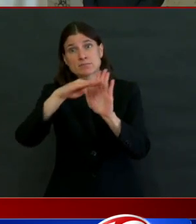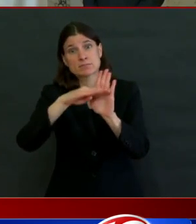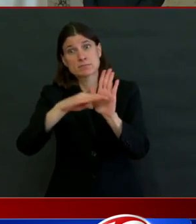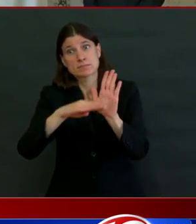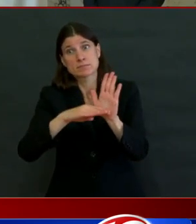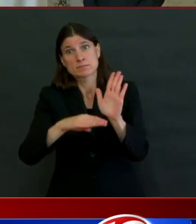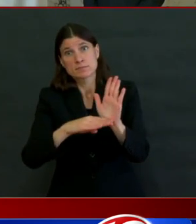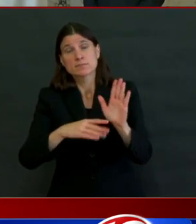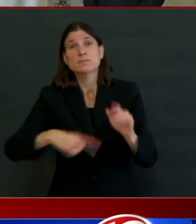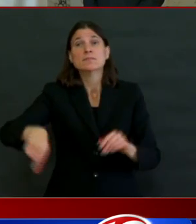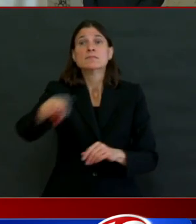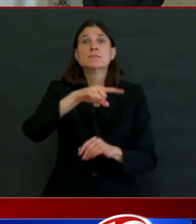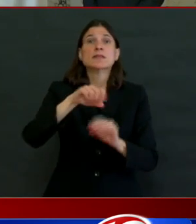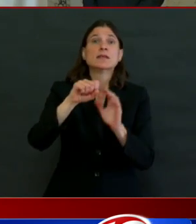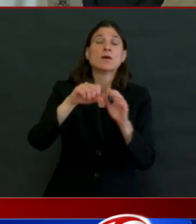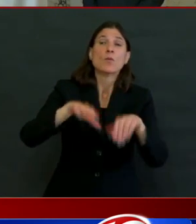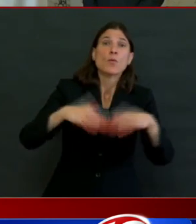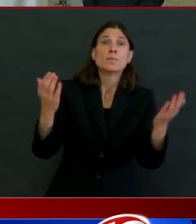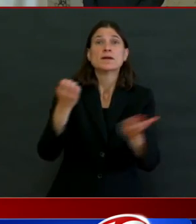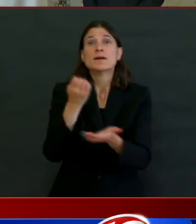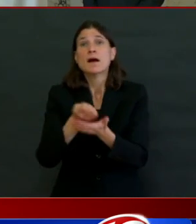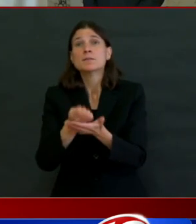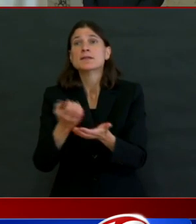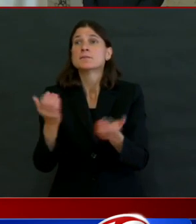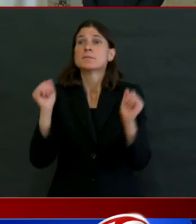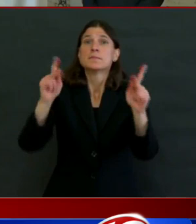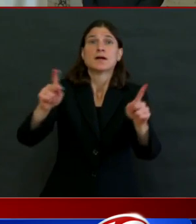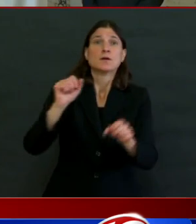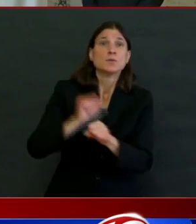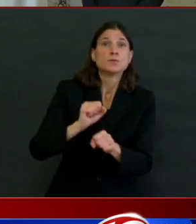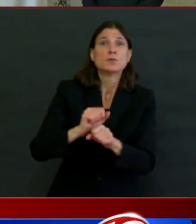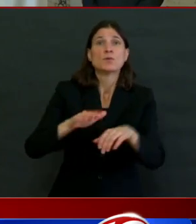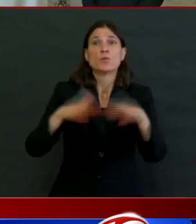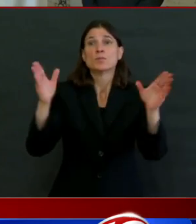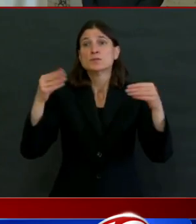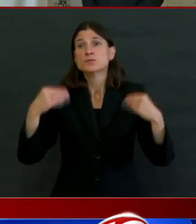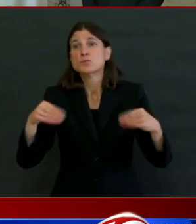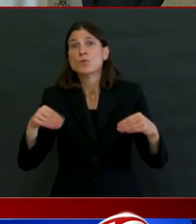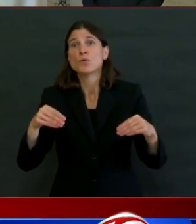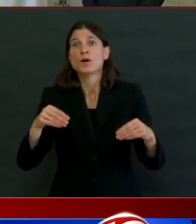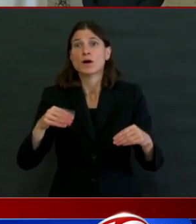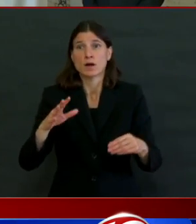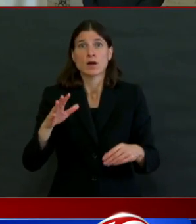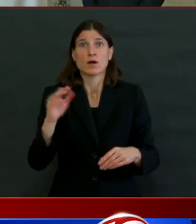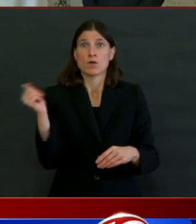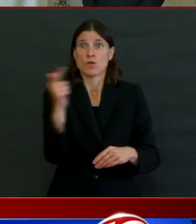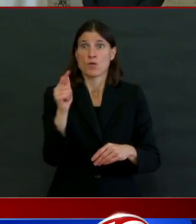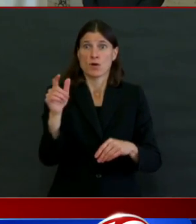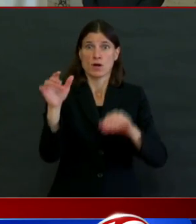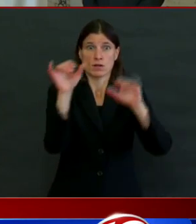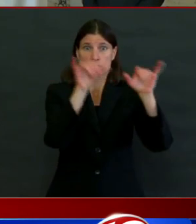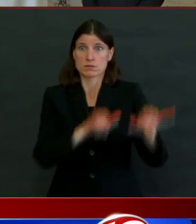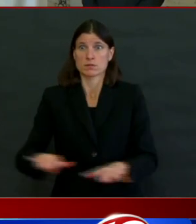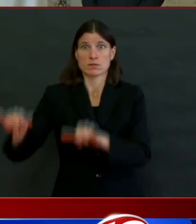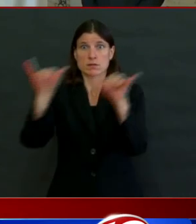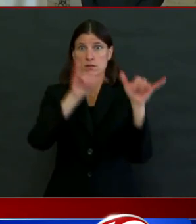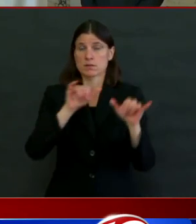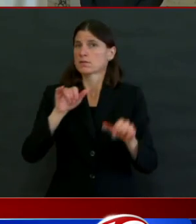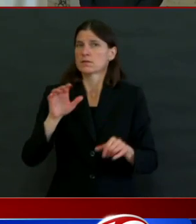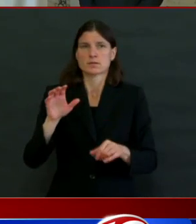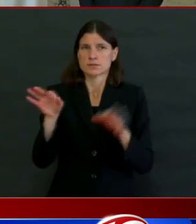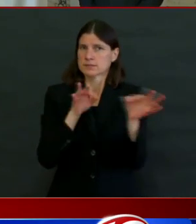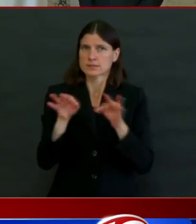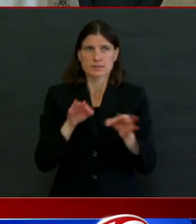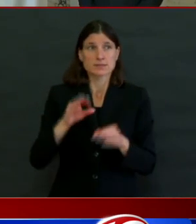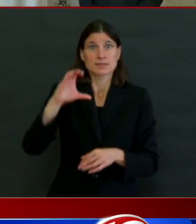row of declining cases. So that is a guide that I will be following as one measure,